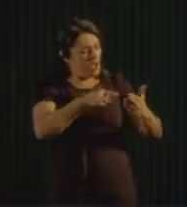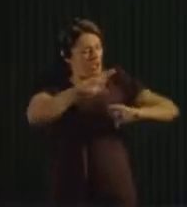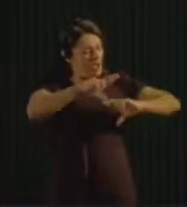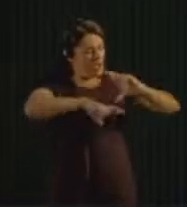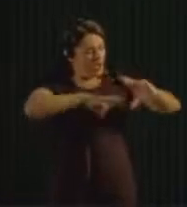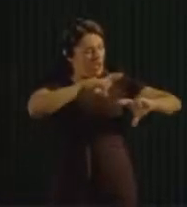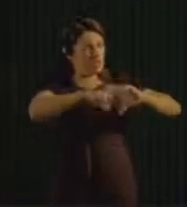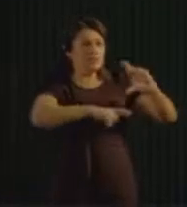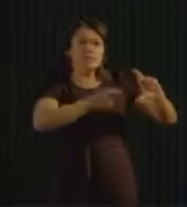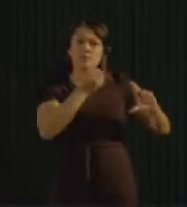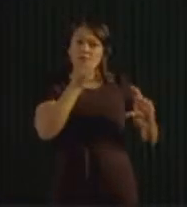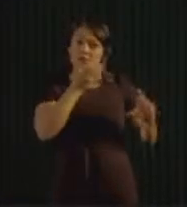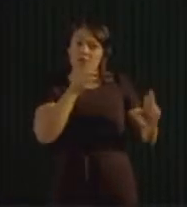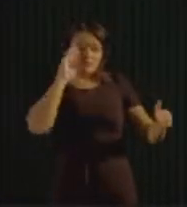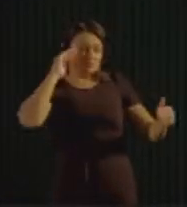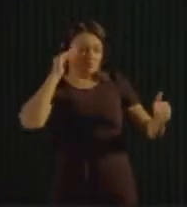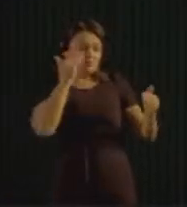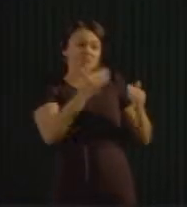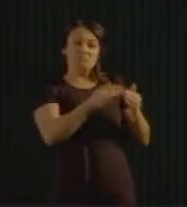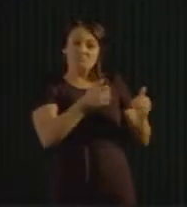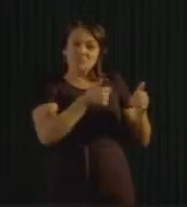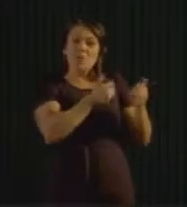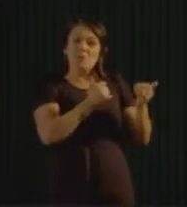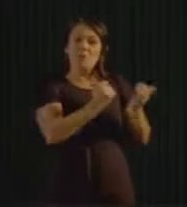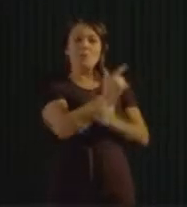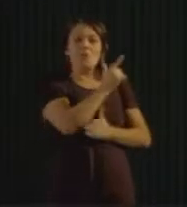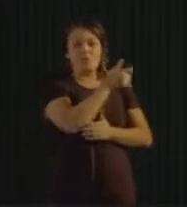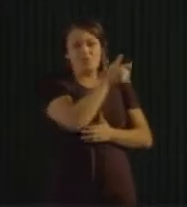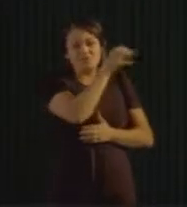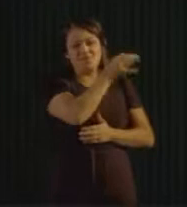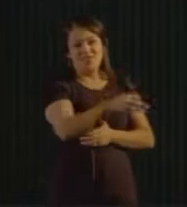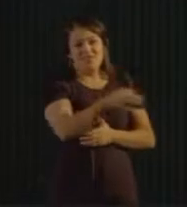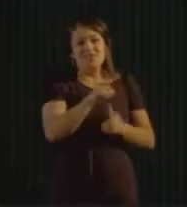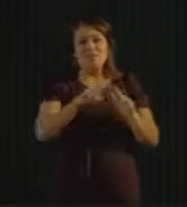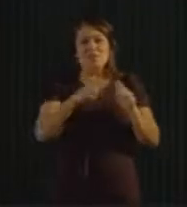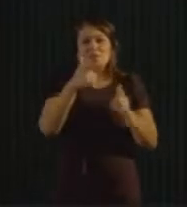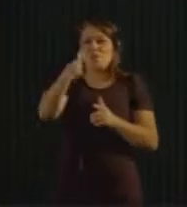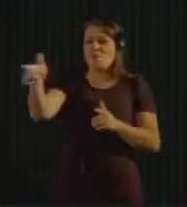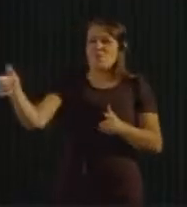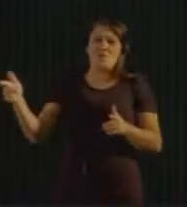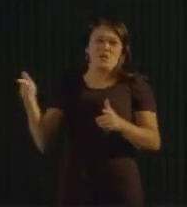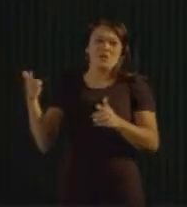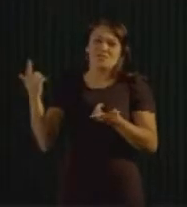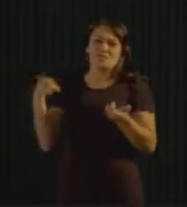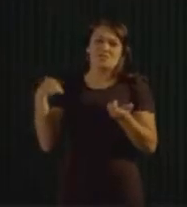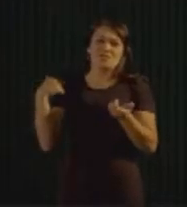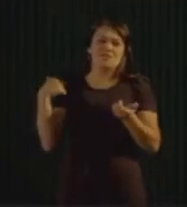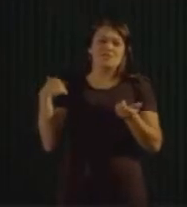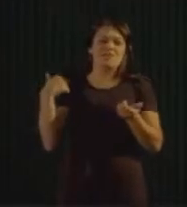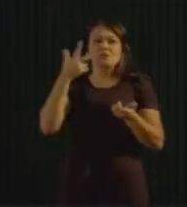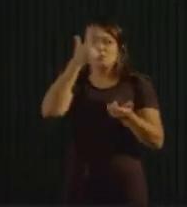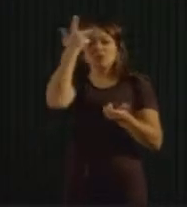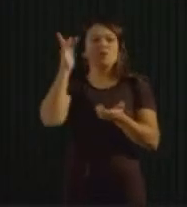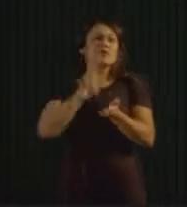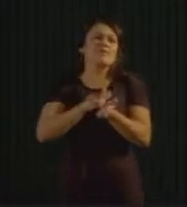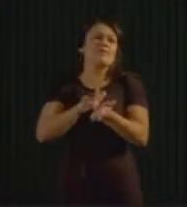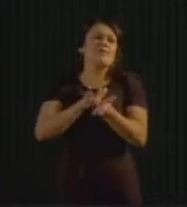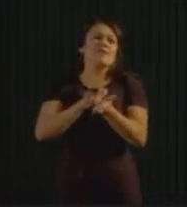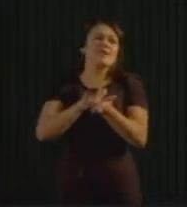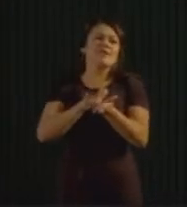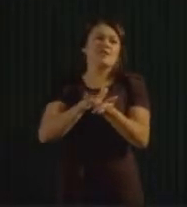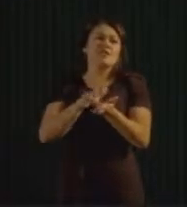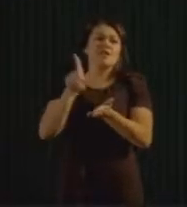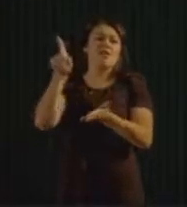best possible way and so on. But there is also a lot of greenwashing going on. So this is the picture, you know, the linear